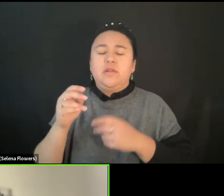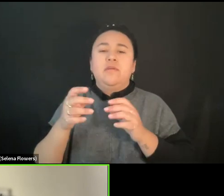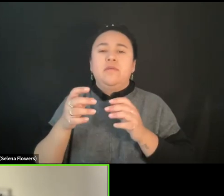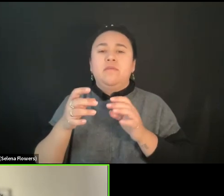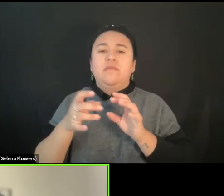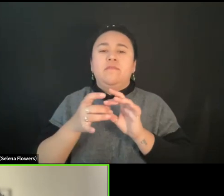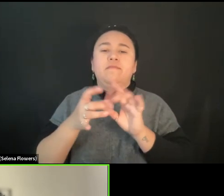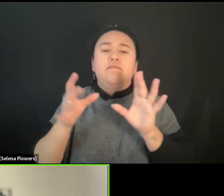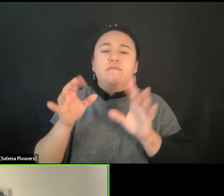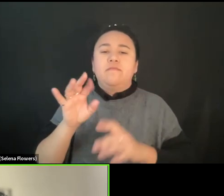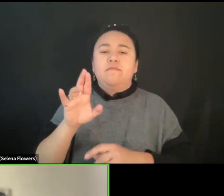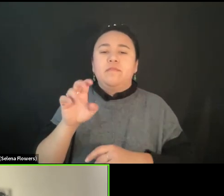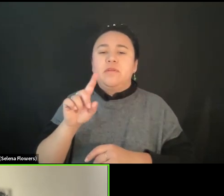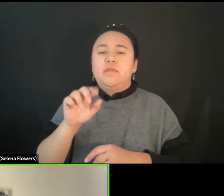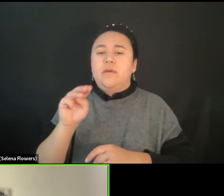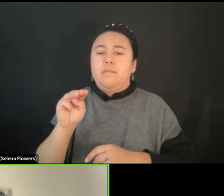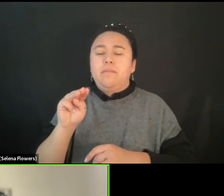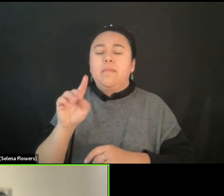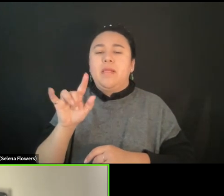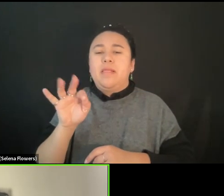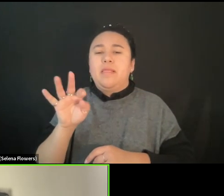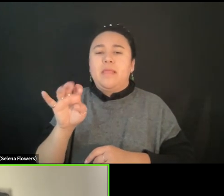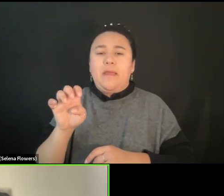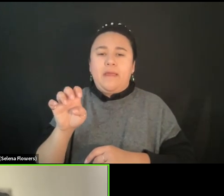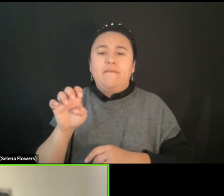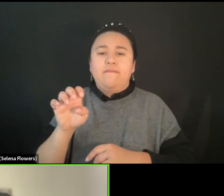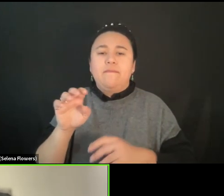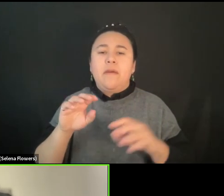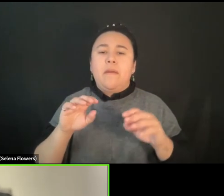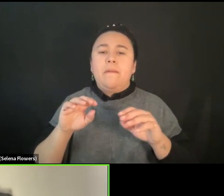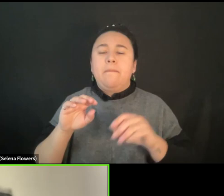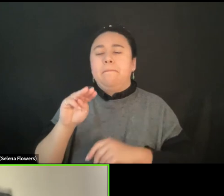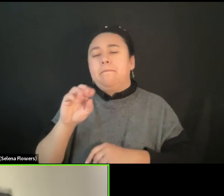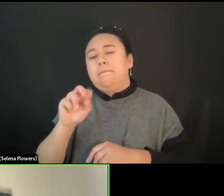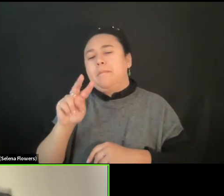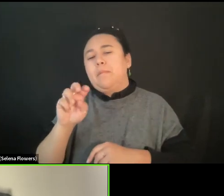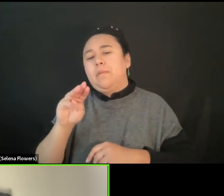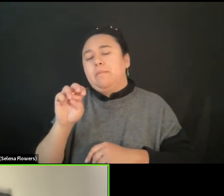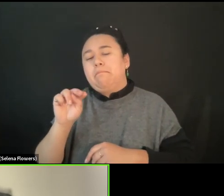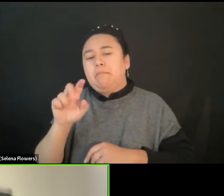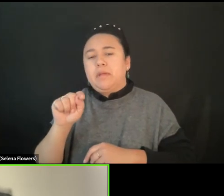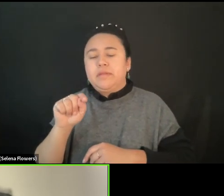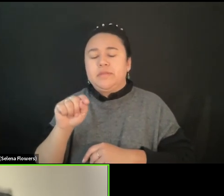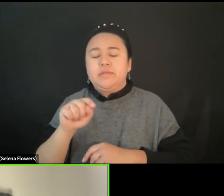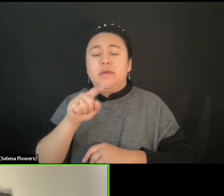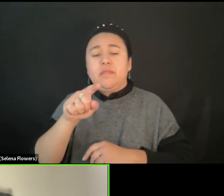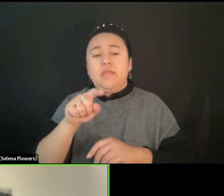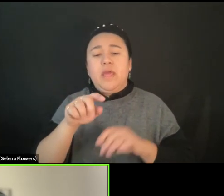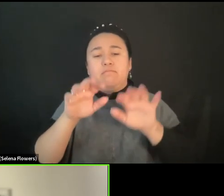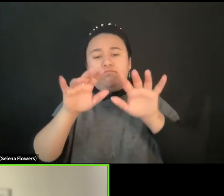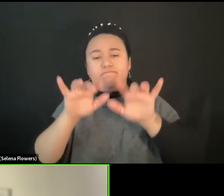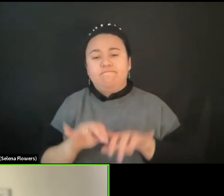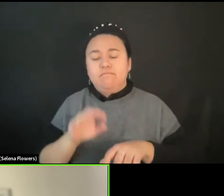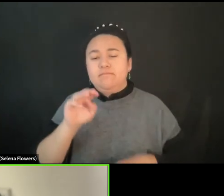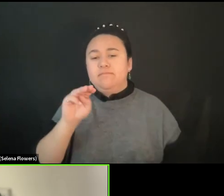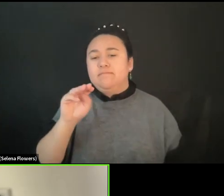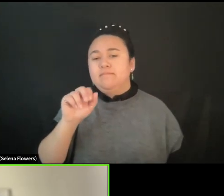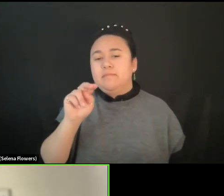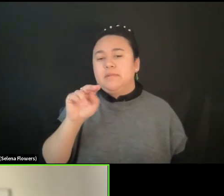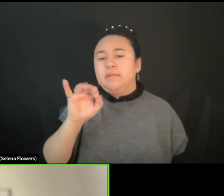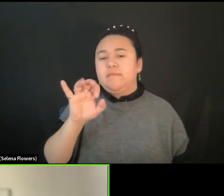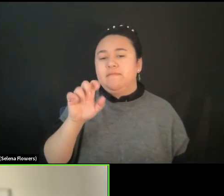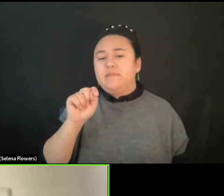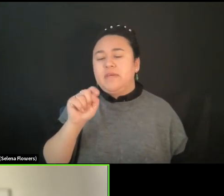that they published. And in this manifest, they mentioned three